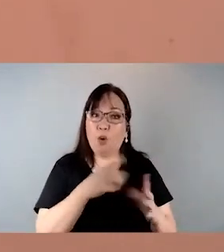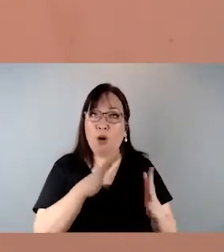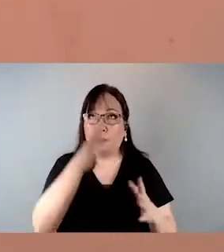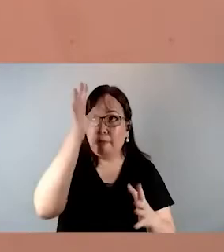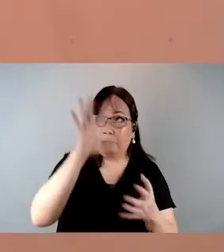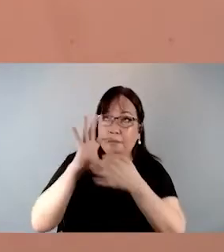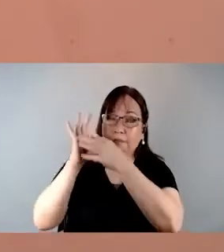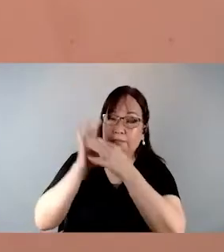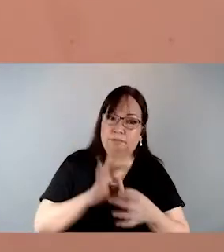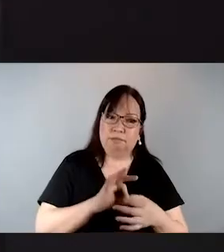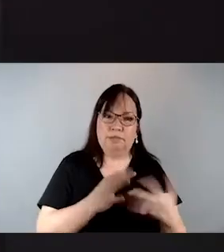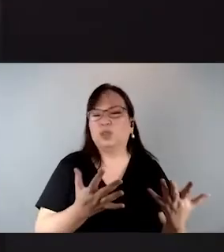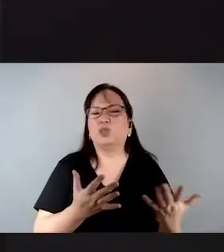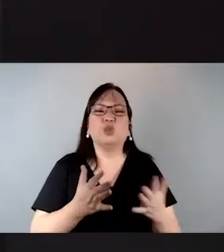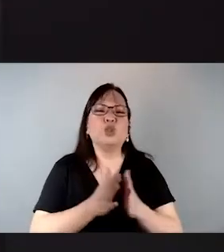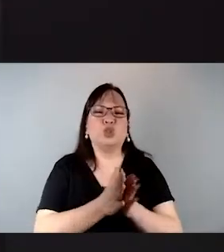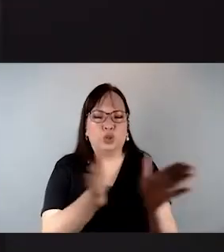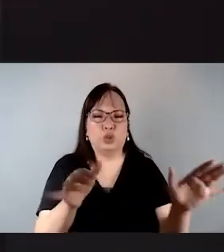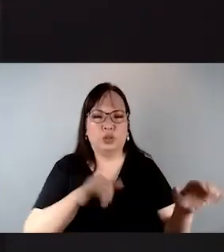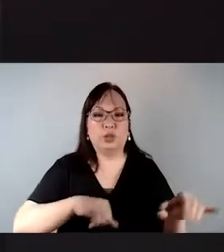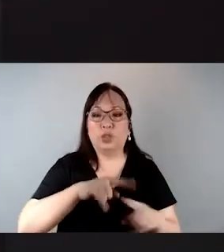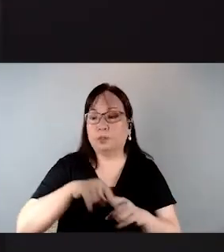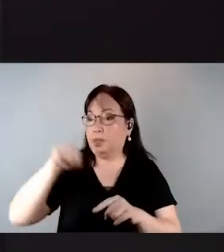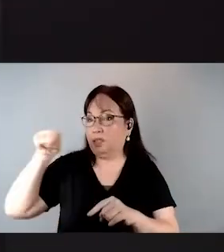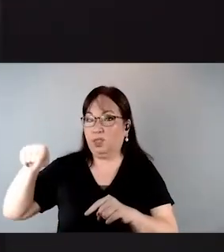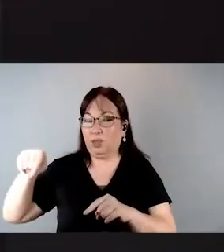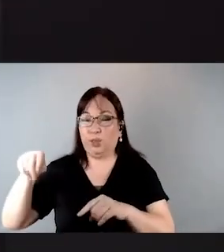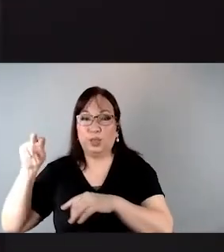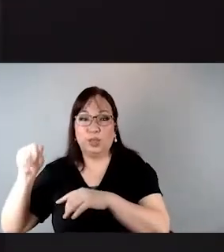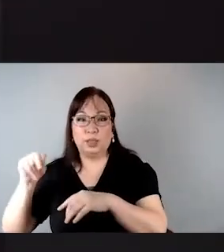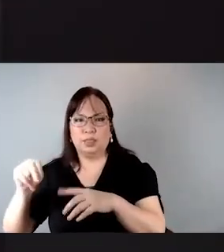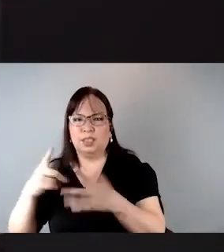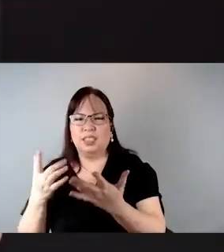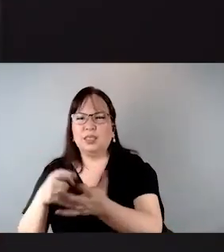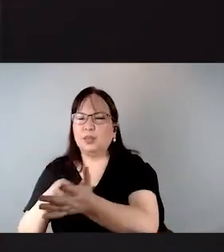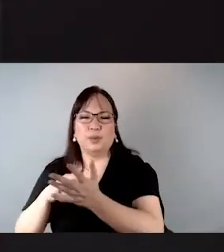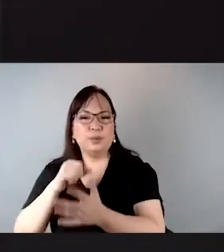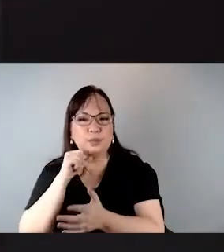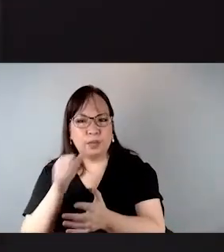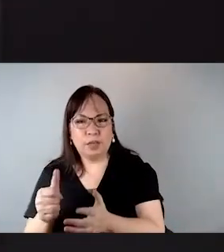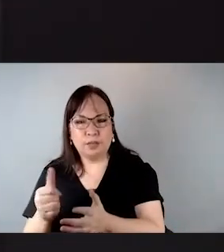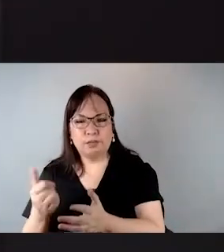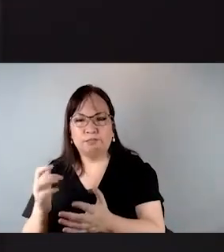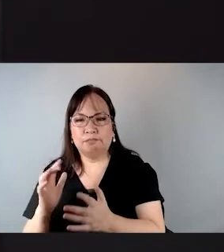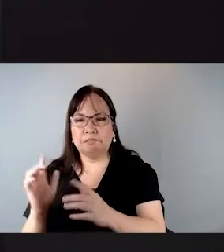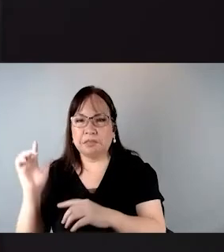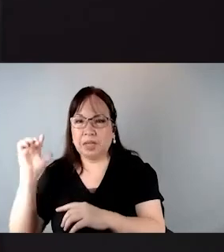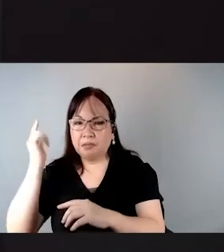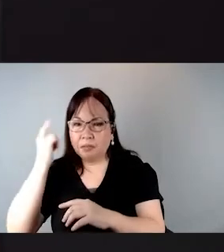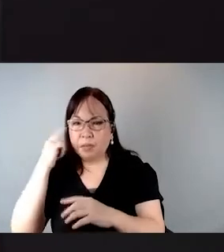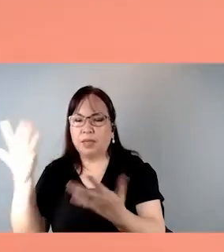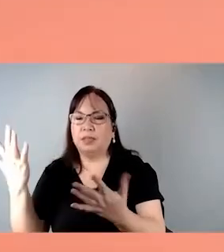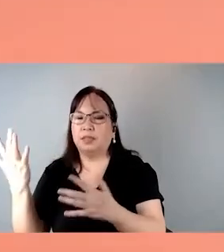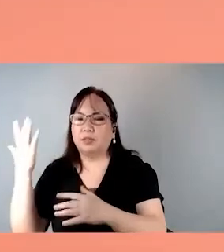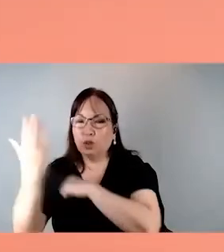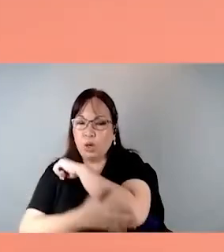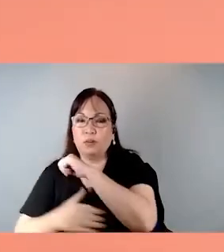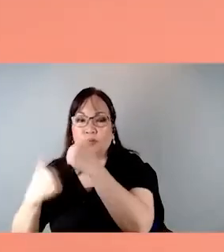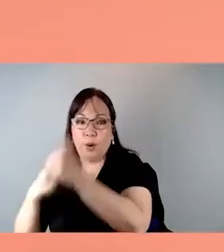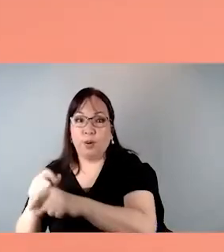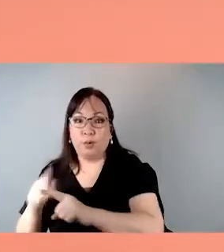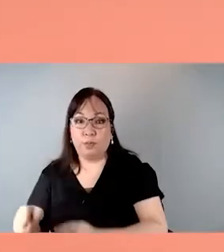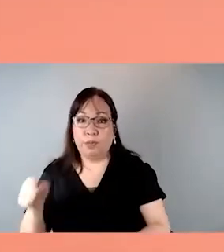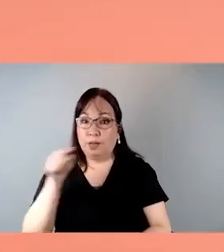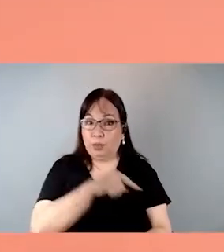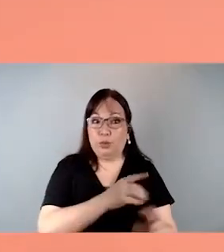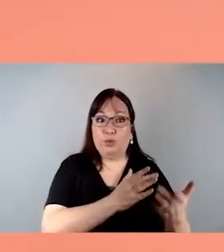that of one's parents. In a needs-based approach, there are no obligations for states to follow. In a